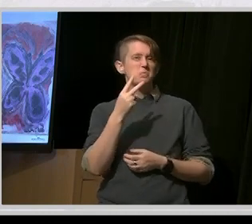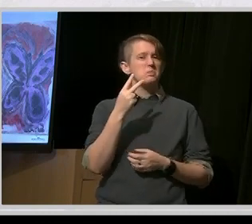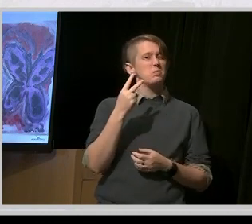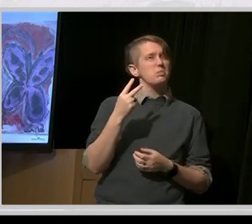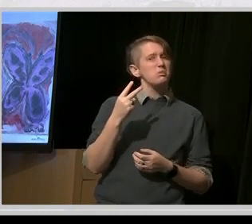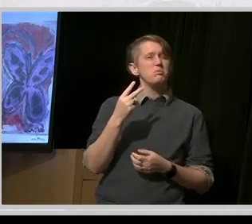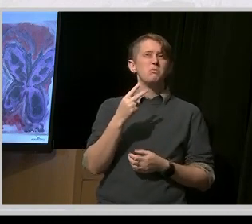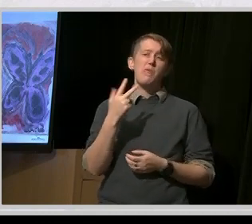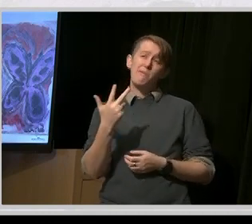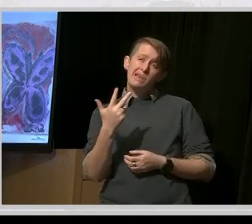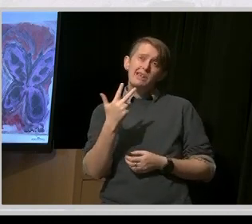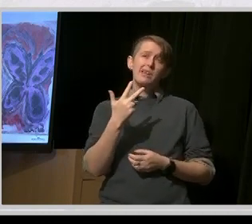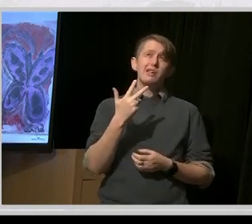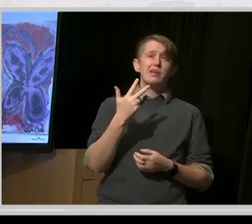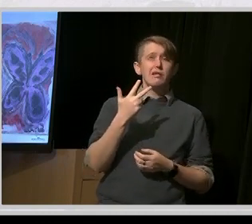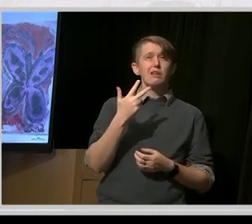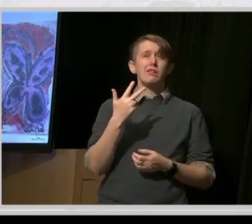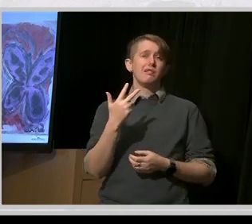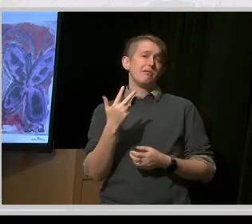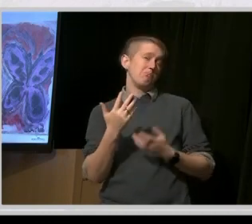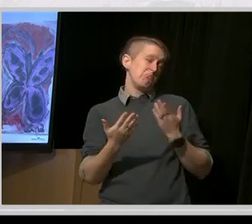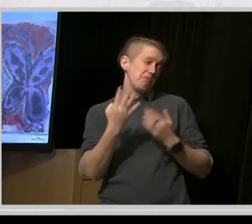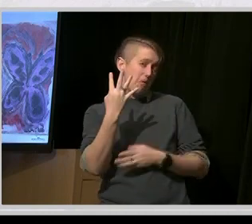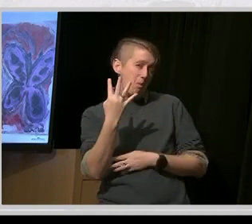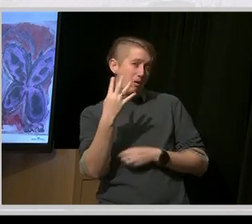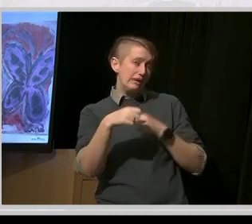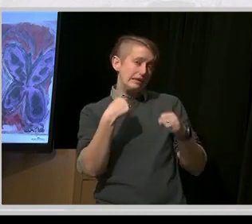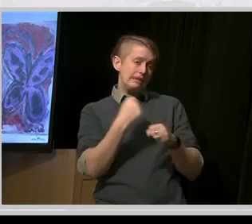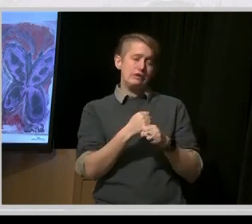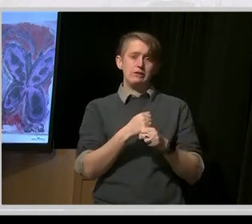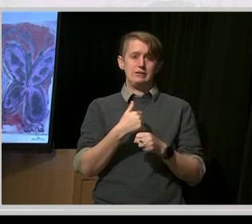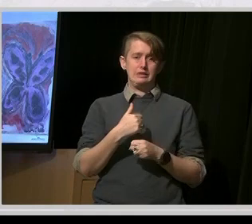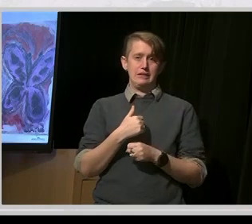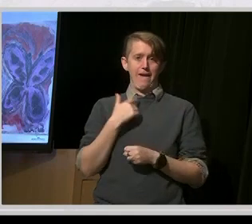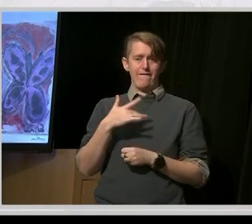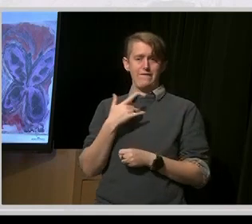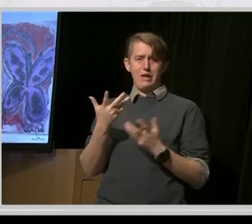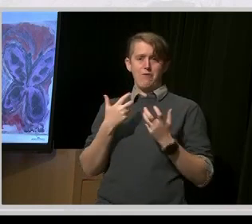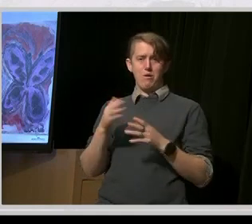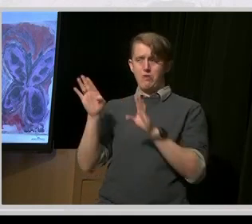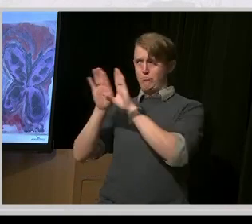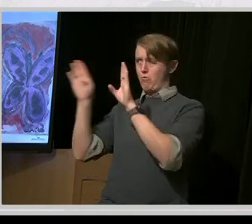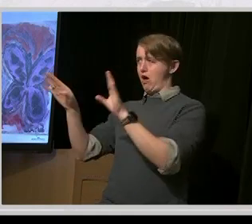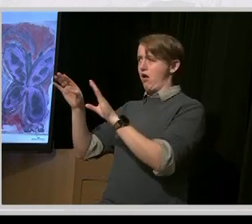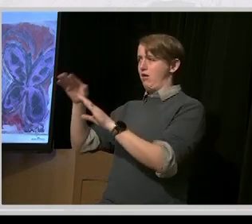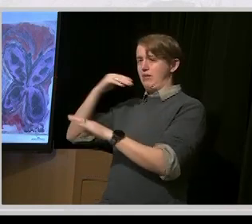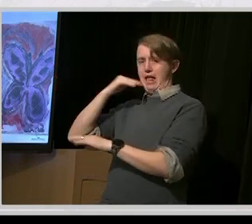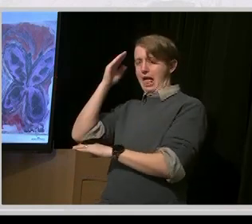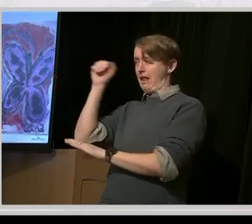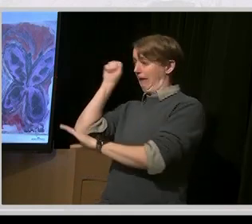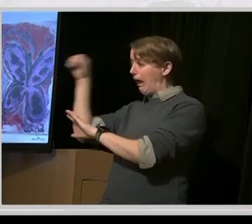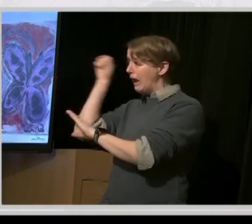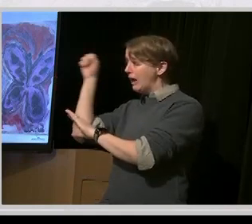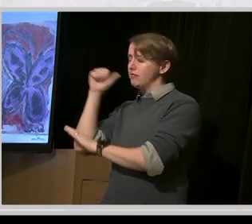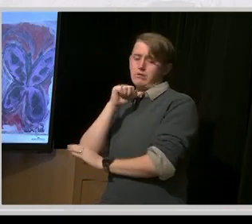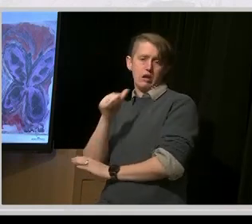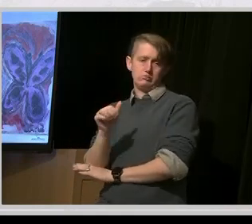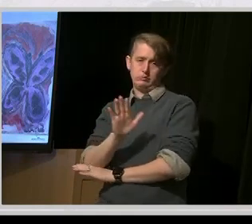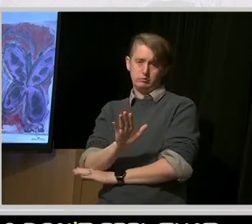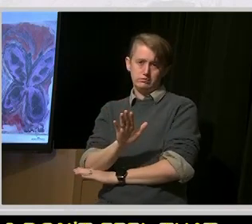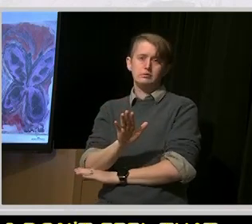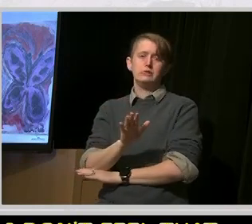I don't feel that anymore. I feel hope. And more importantly,